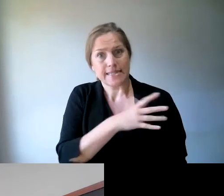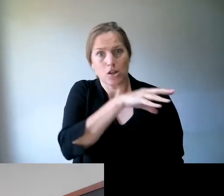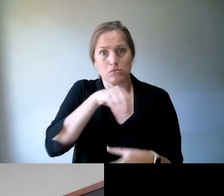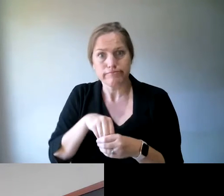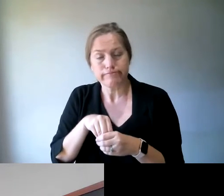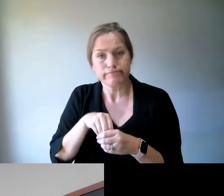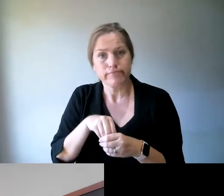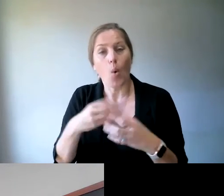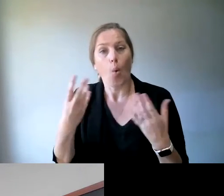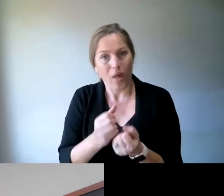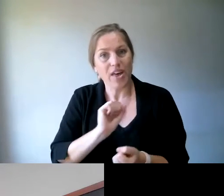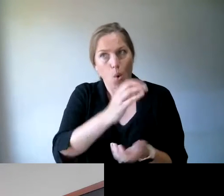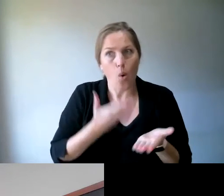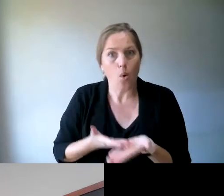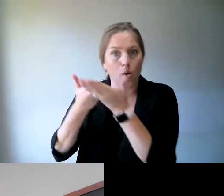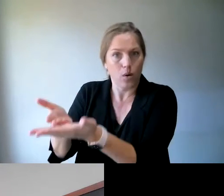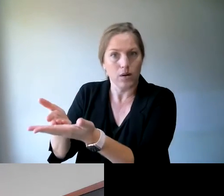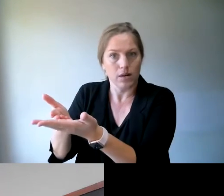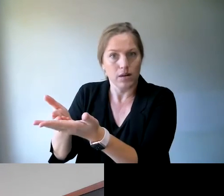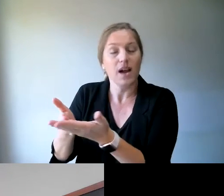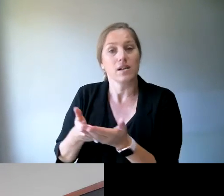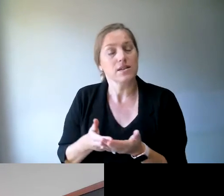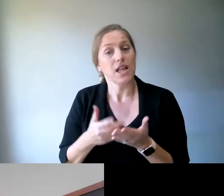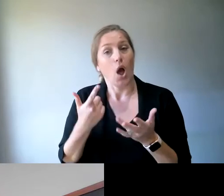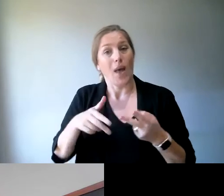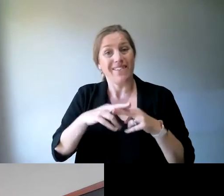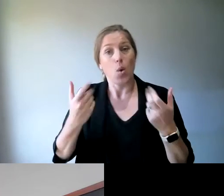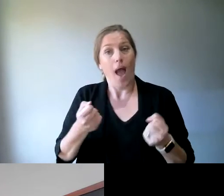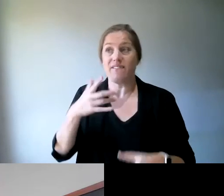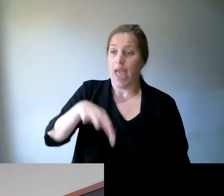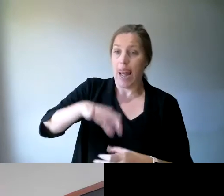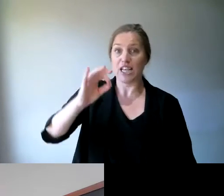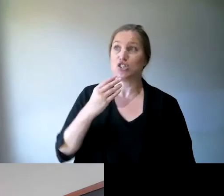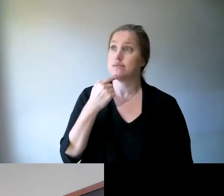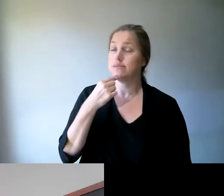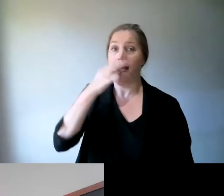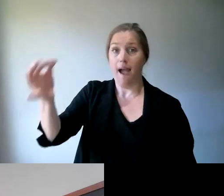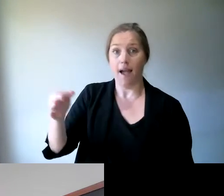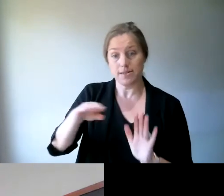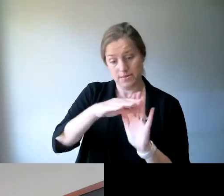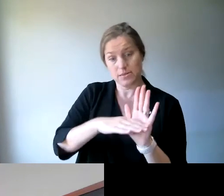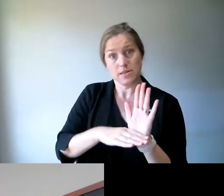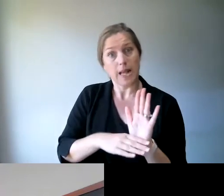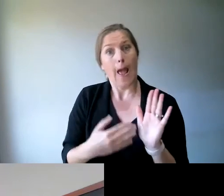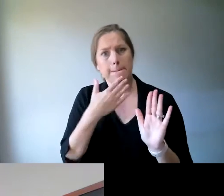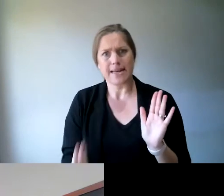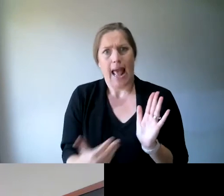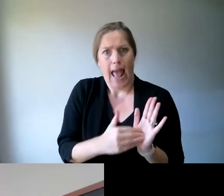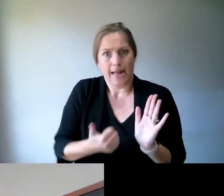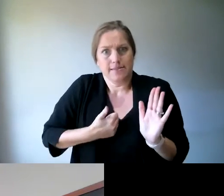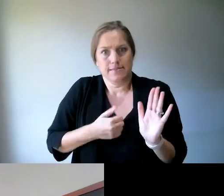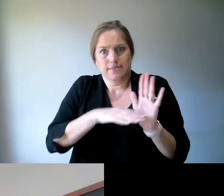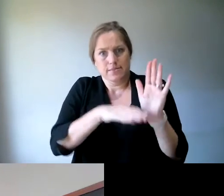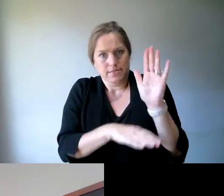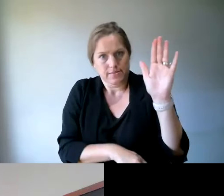please, if you are putting together a set of election asks, then make sure this is on the list. Yep, absolutely. And